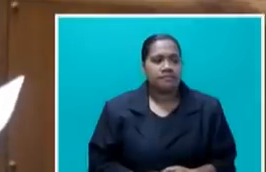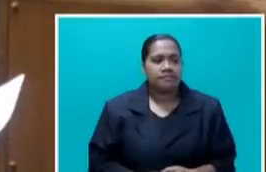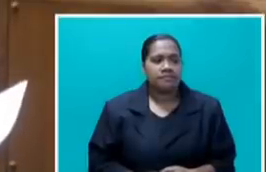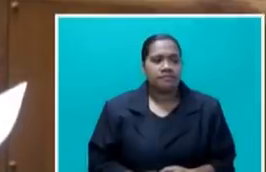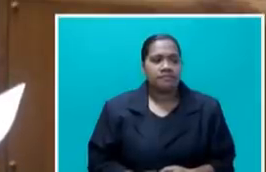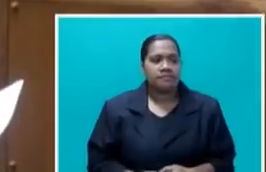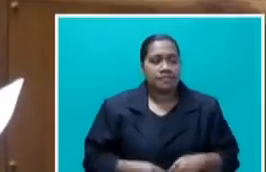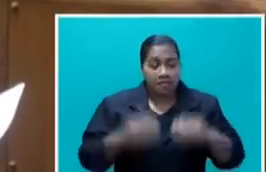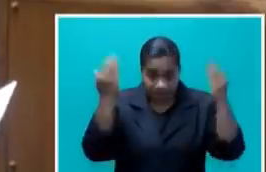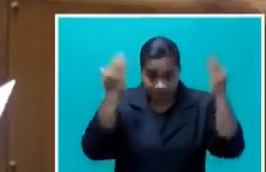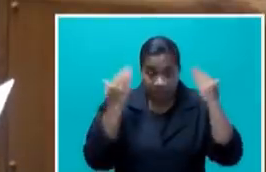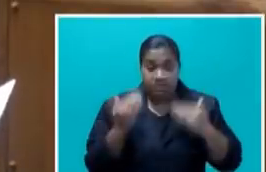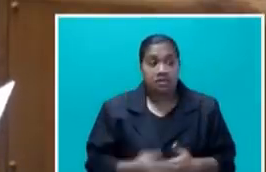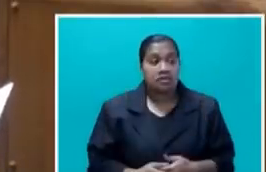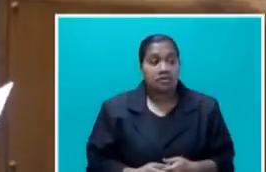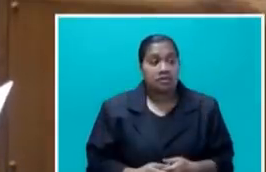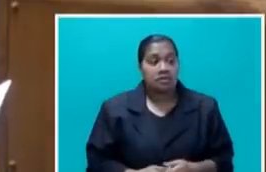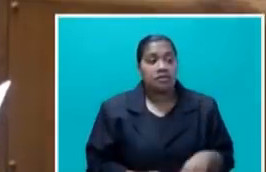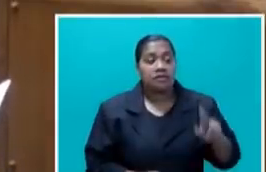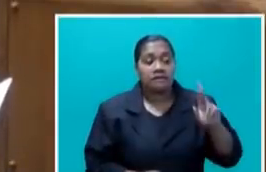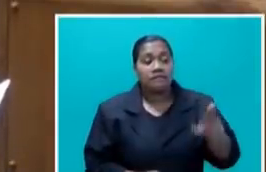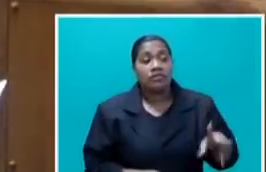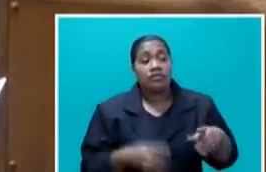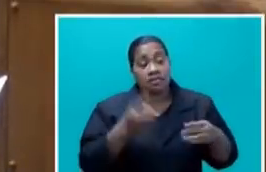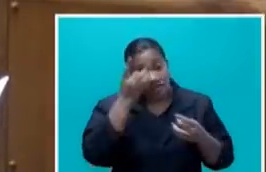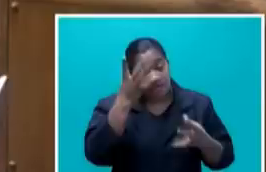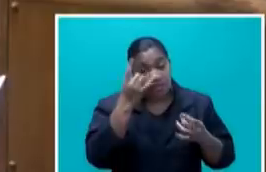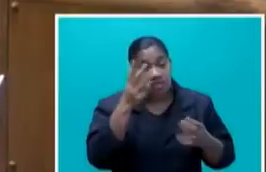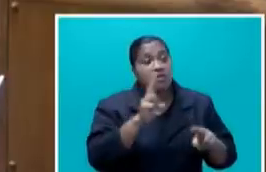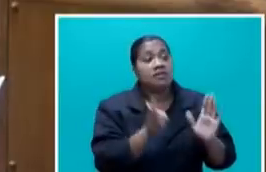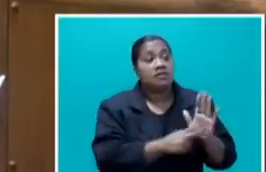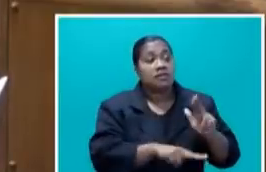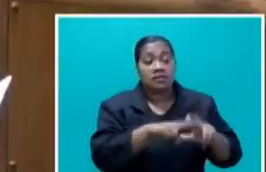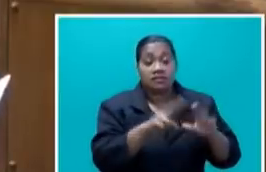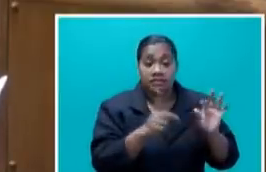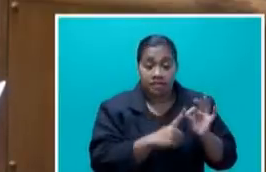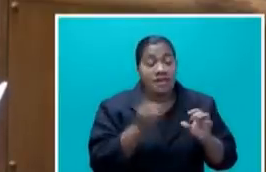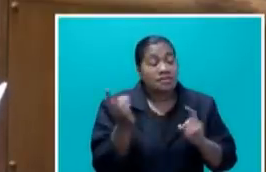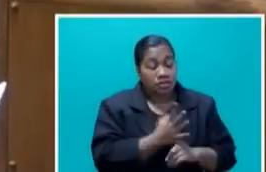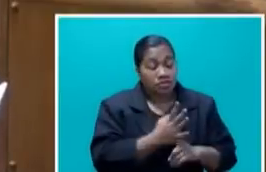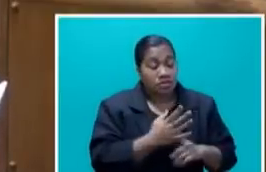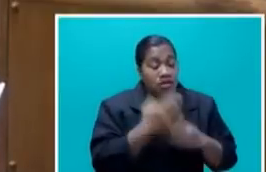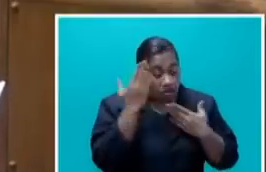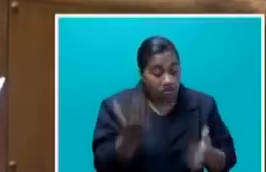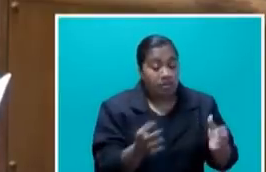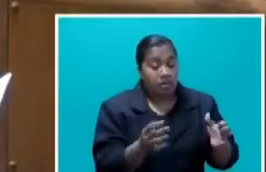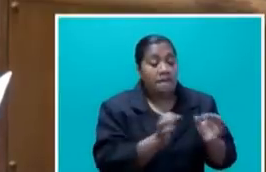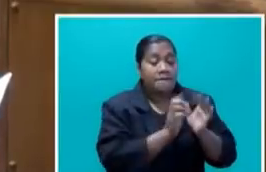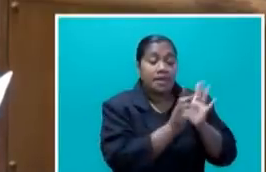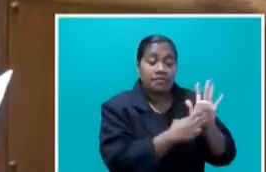Mr. Speaker, for the information of NFP, especially Mr. Biman Prasad and Honorable Chikundundua,